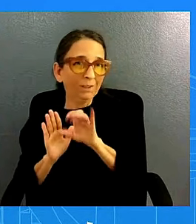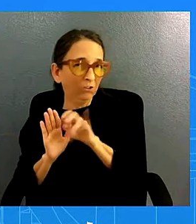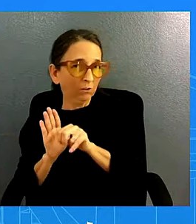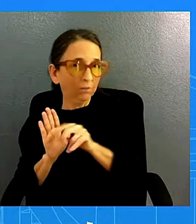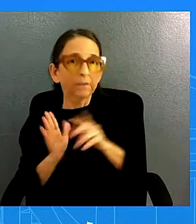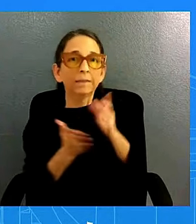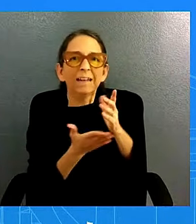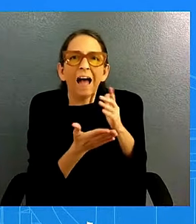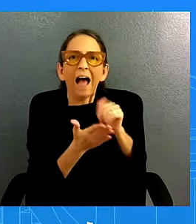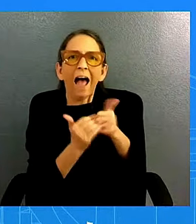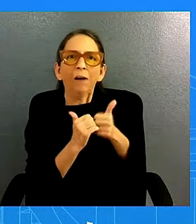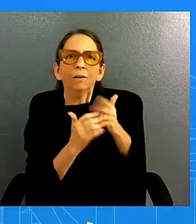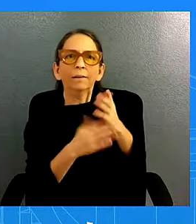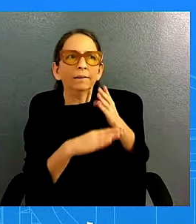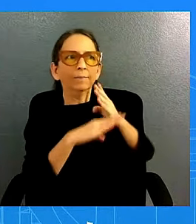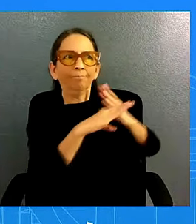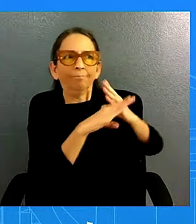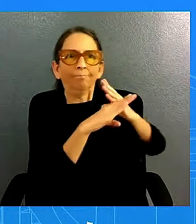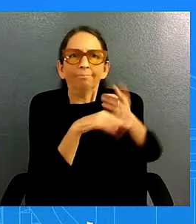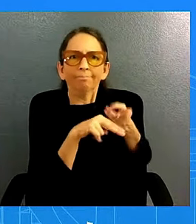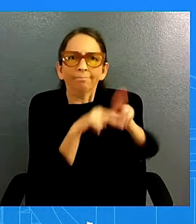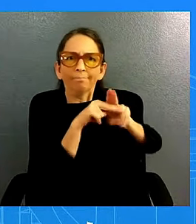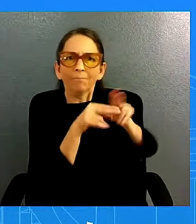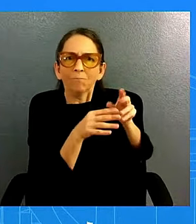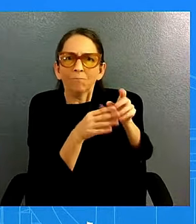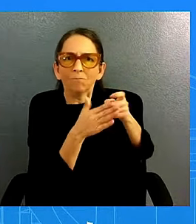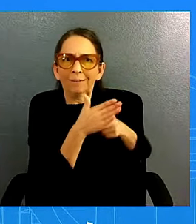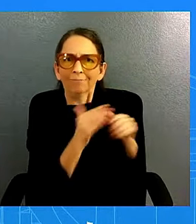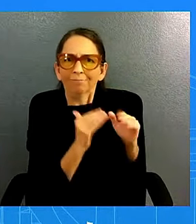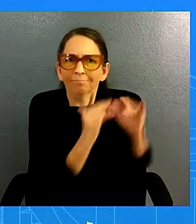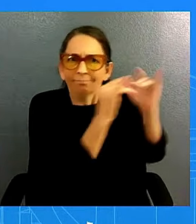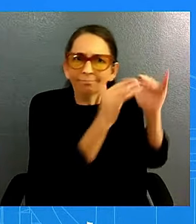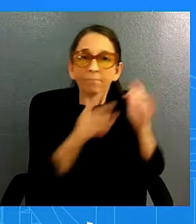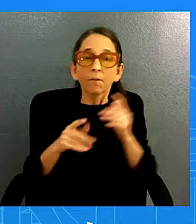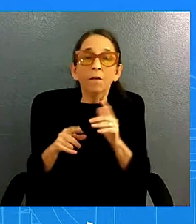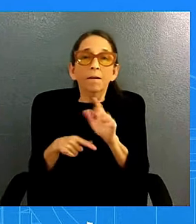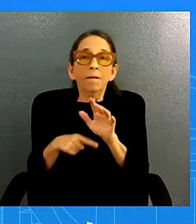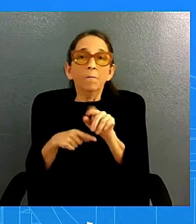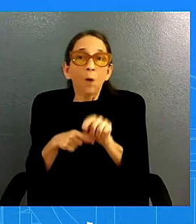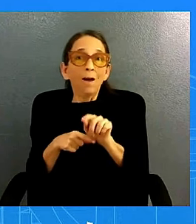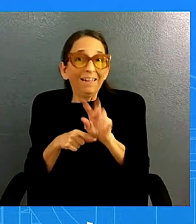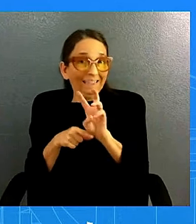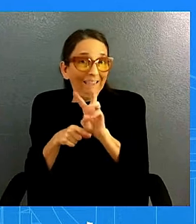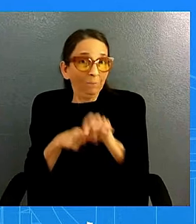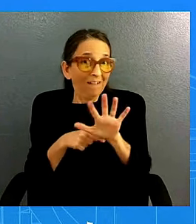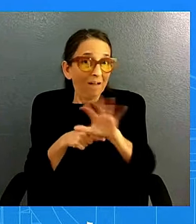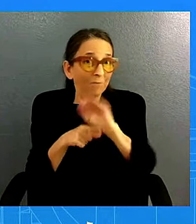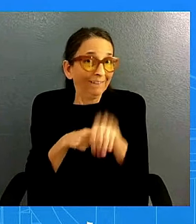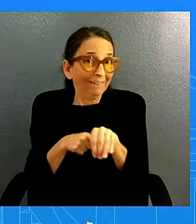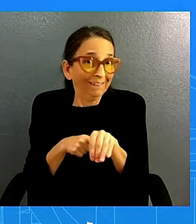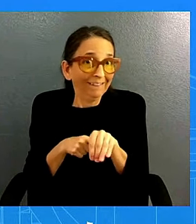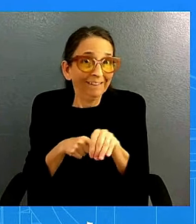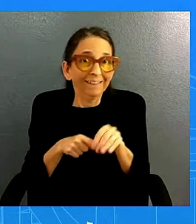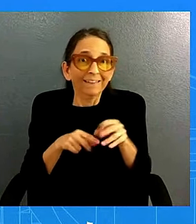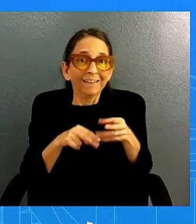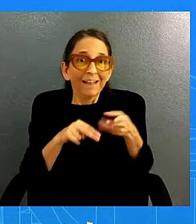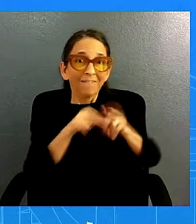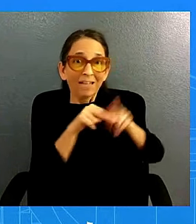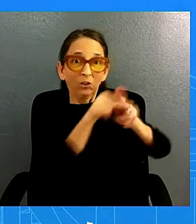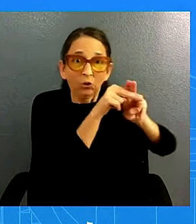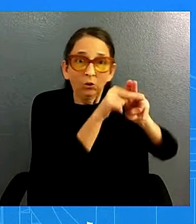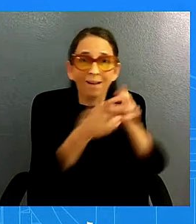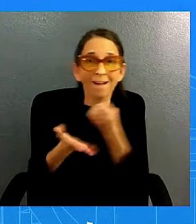with 6.5 percentage points of cpi disinflation and the solid economic conditions i described above